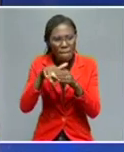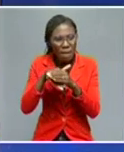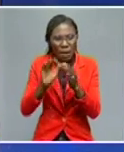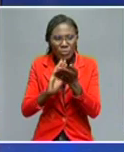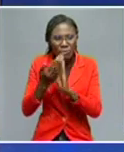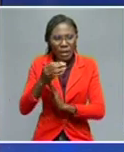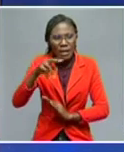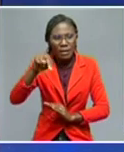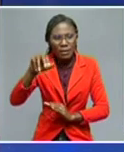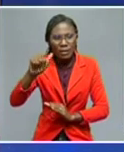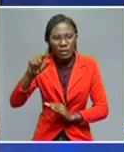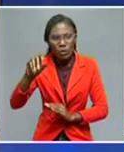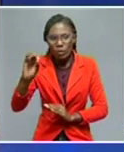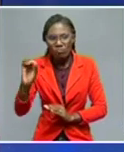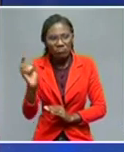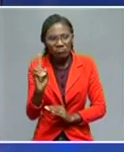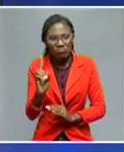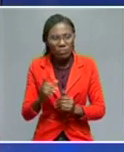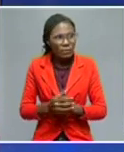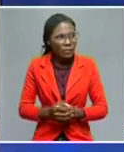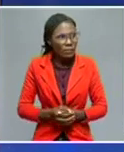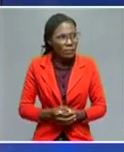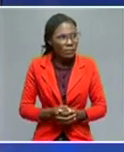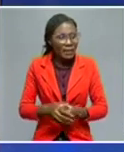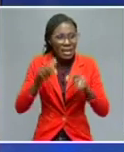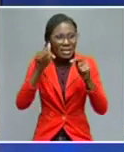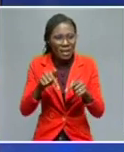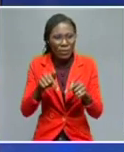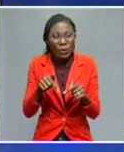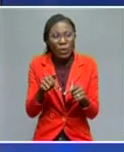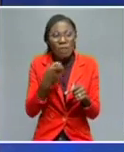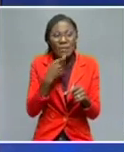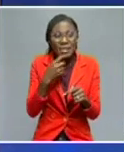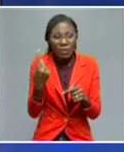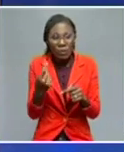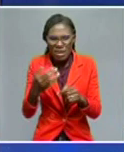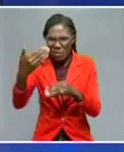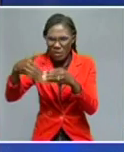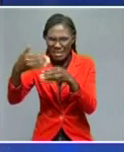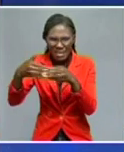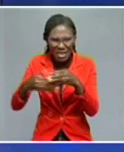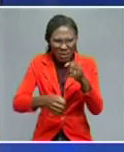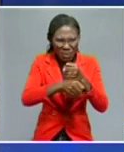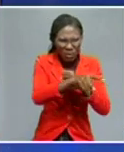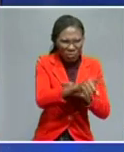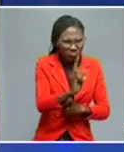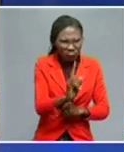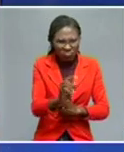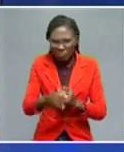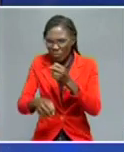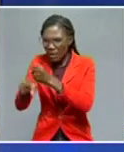reasonable neutrality. Reasonable neutrality. So the ideal scenario would be for